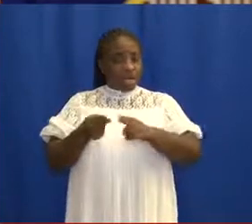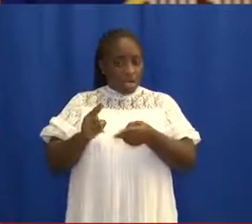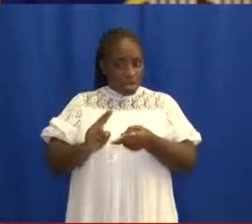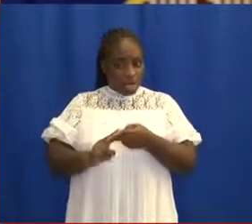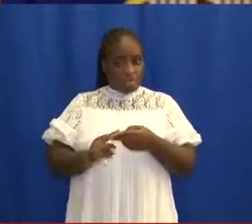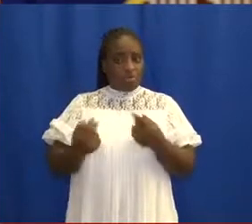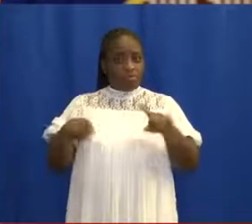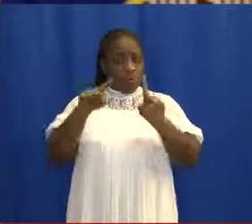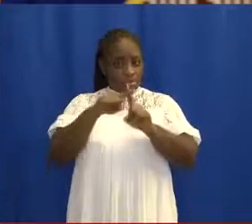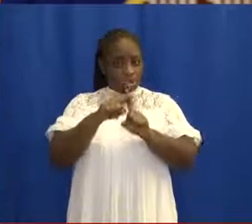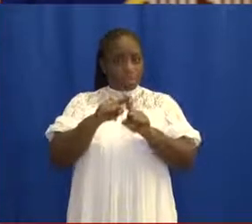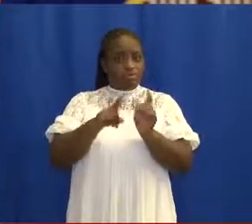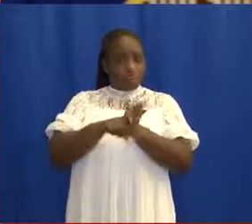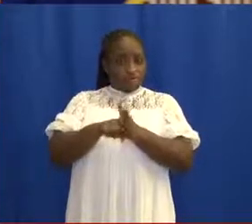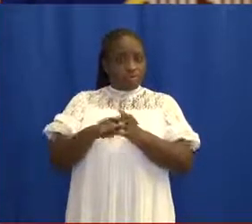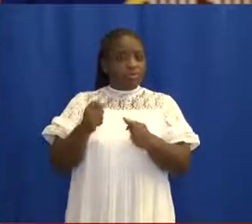of active cases.